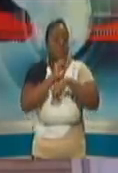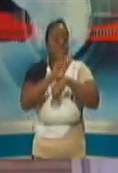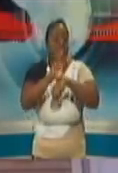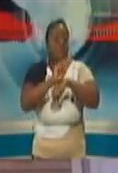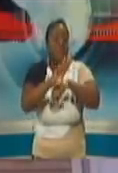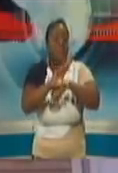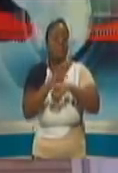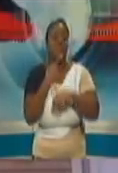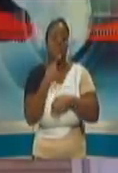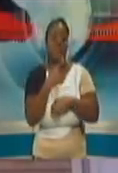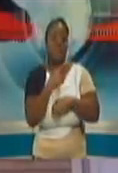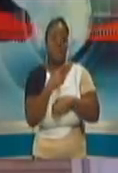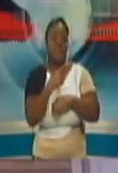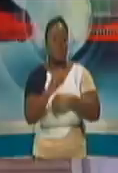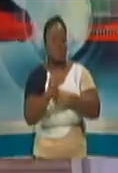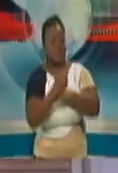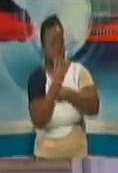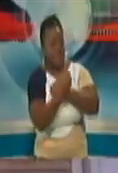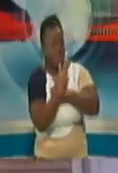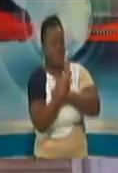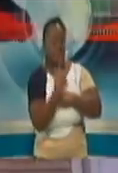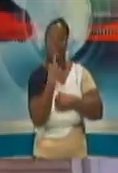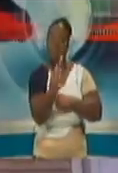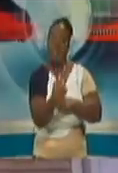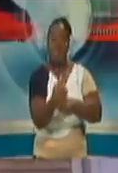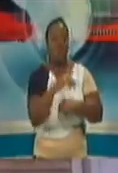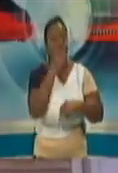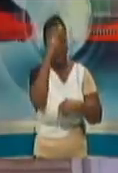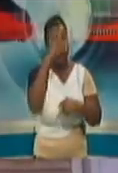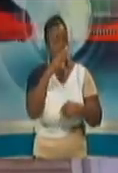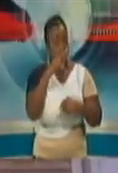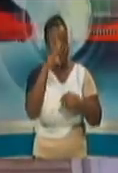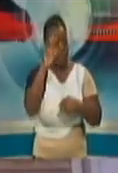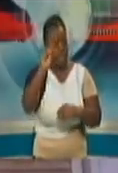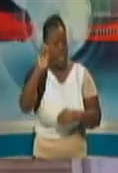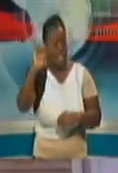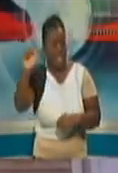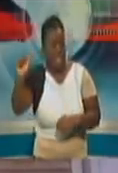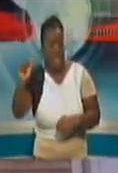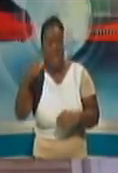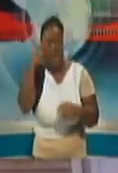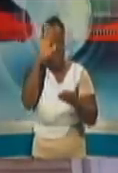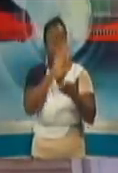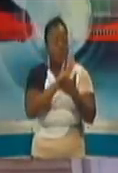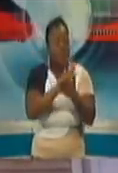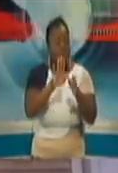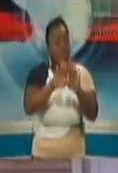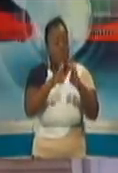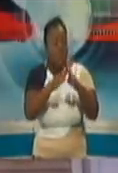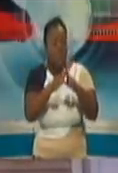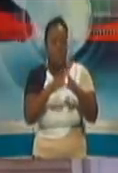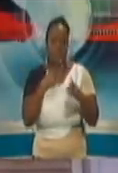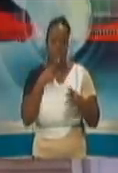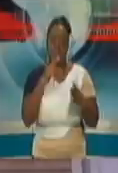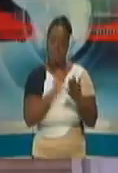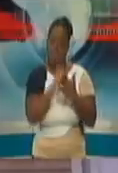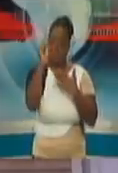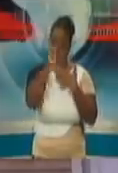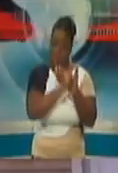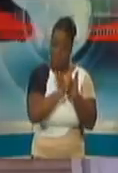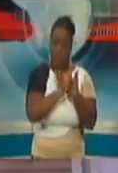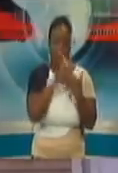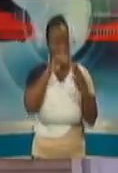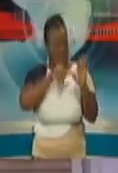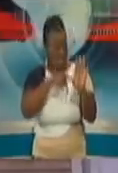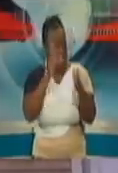the Minister of Education in terms of SEA and getting schools back up and running because a lot of speculation that in September we will restart the school year